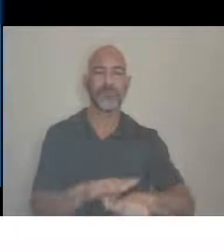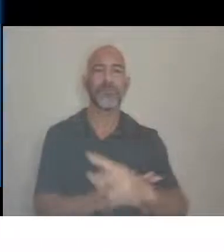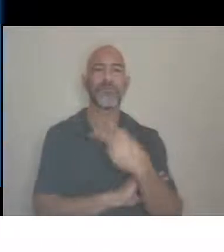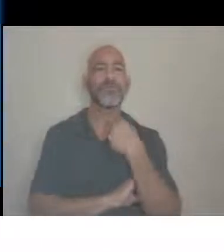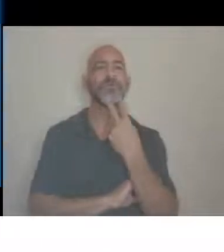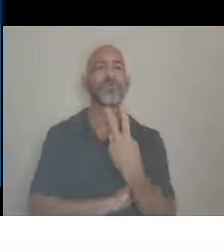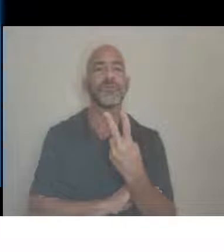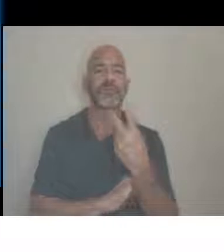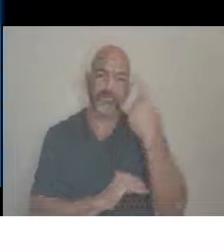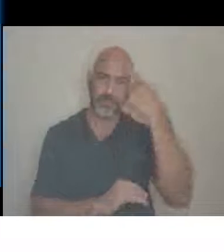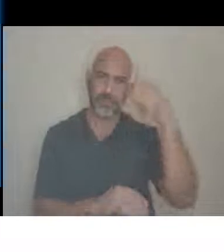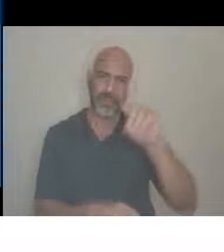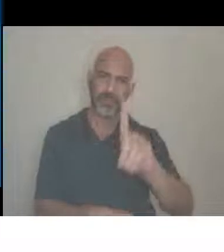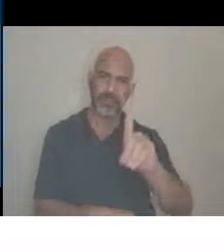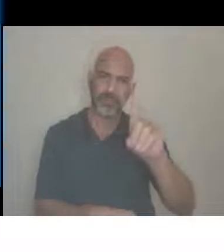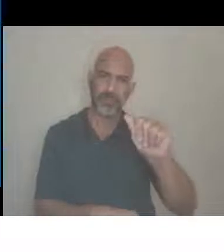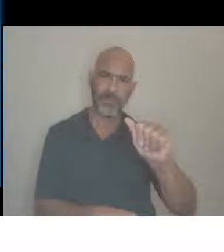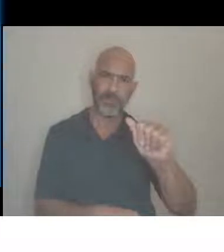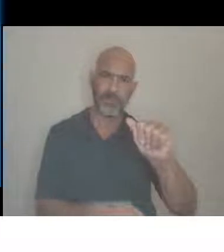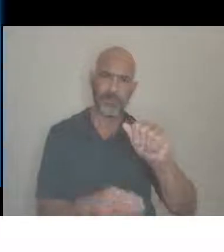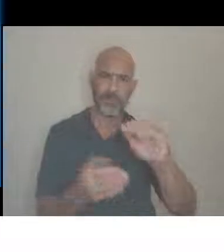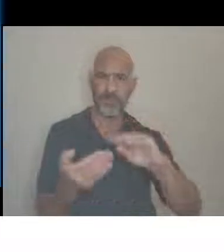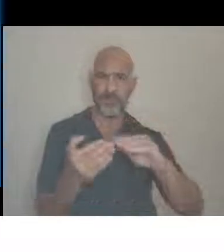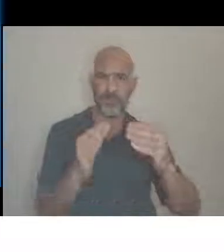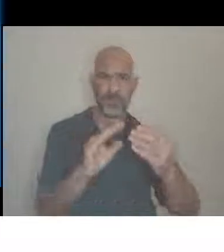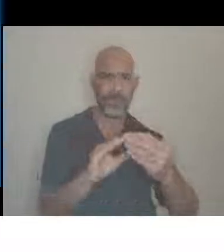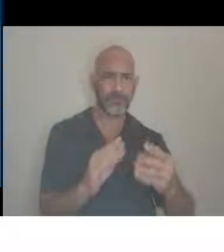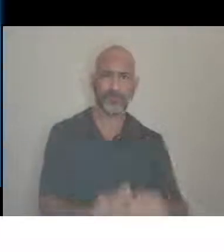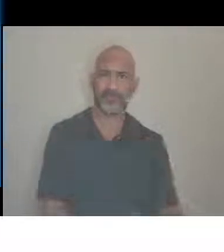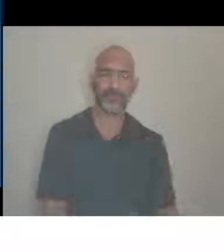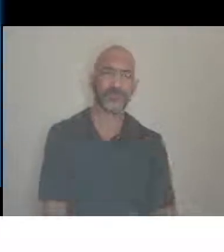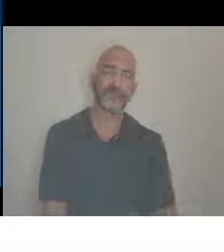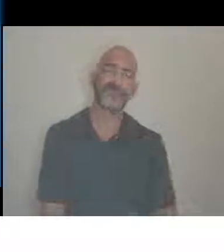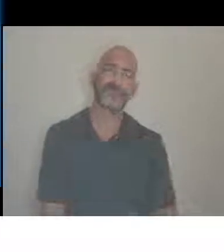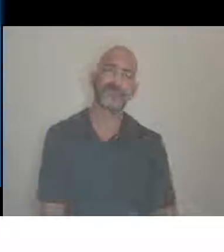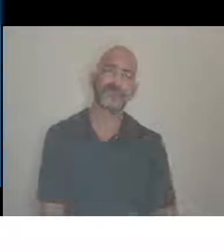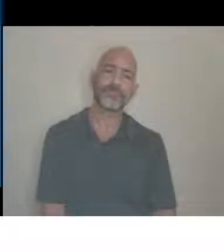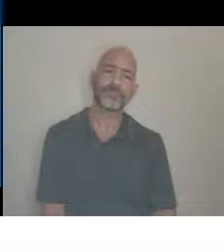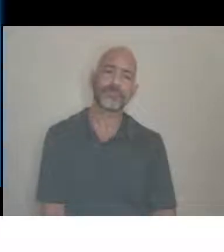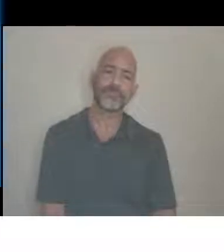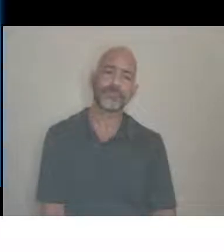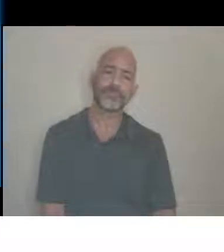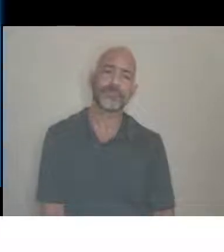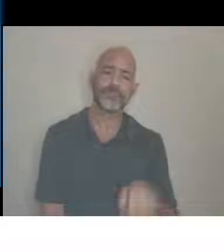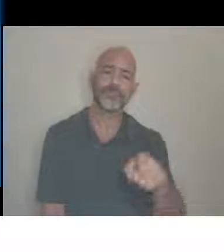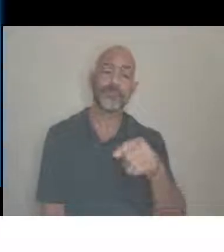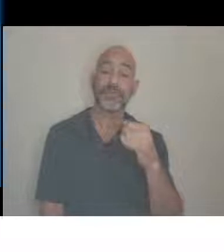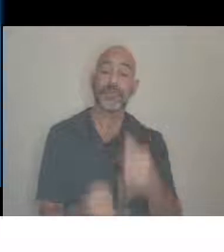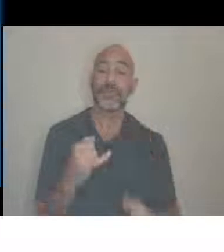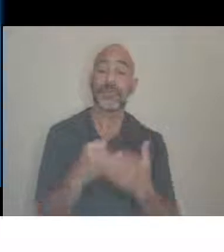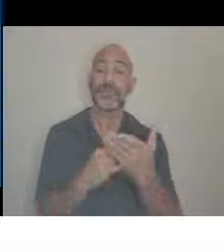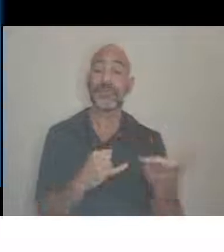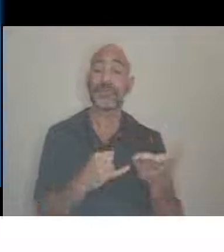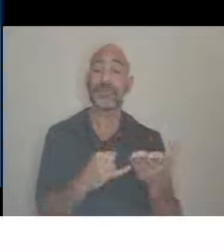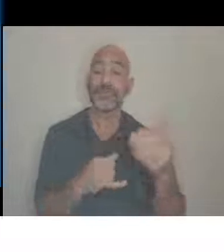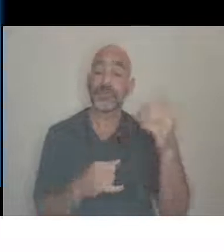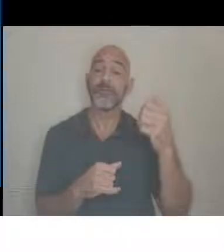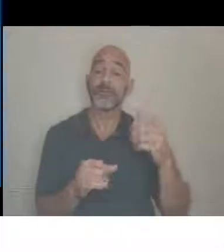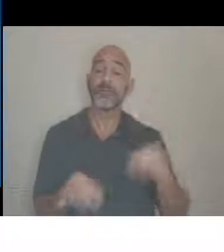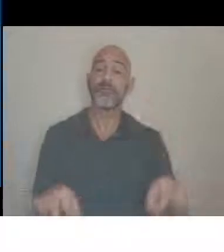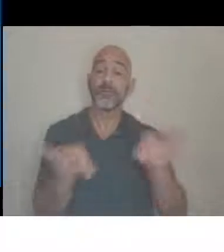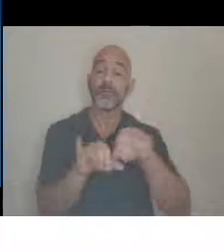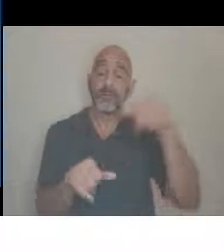And then I think this last one's really important to remember, or as you're thinking about the diversity of the community